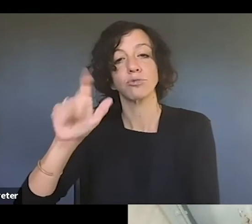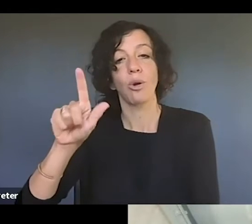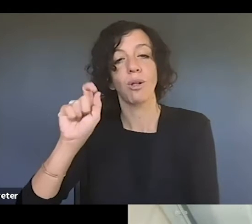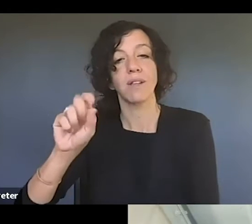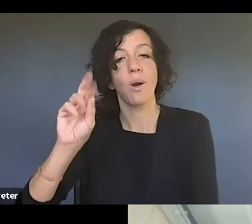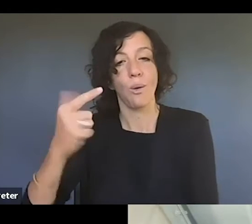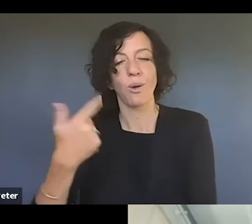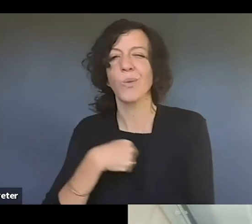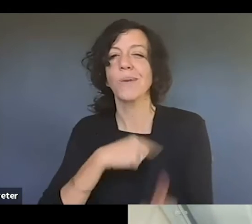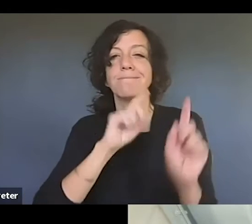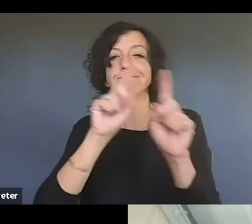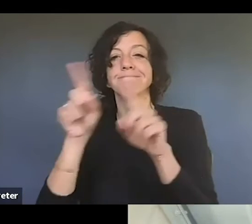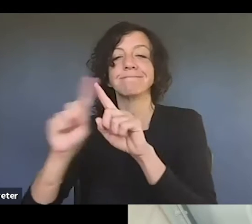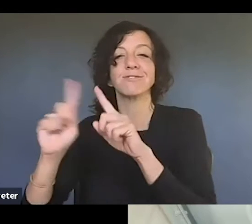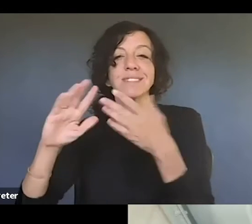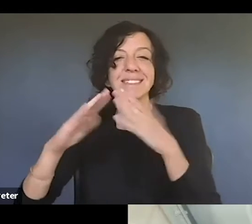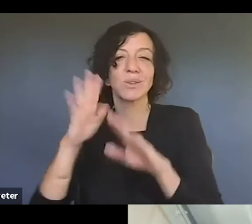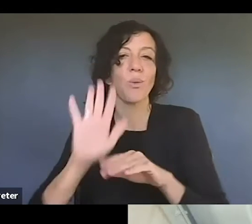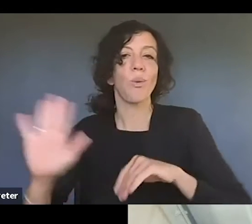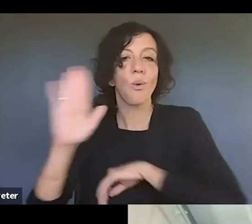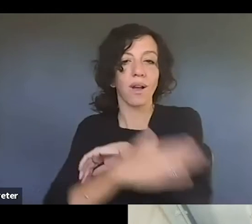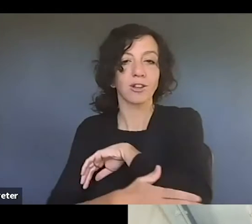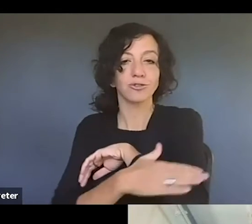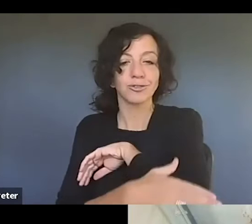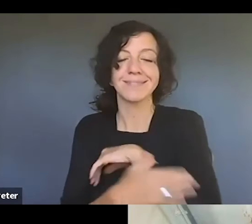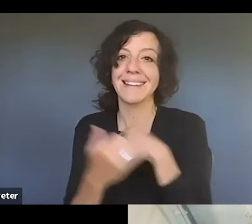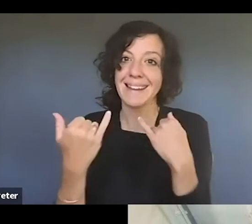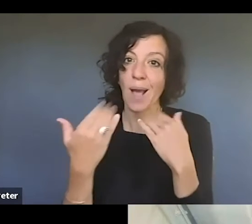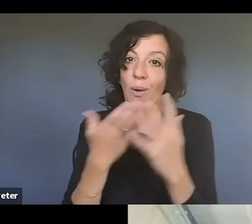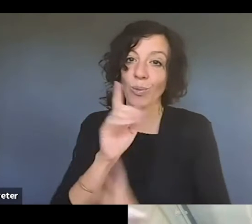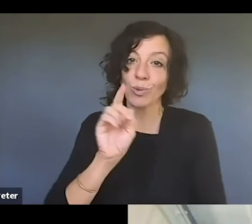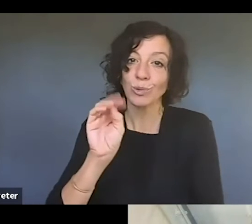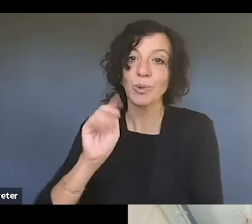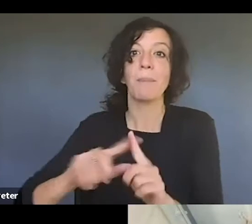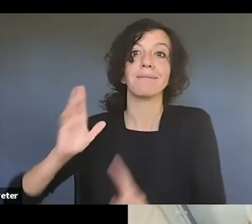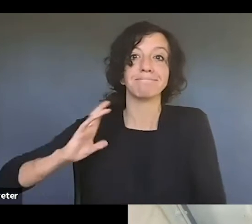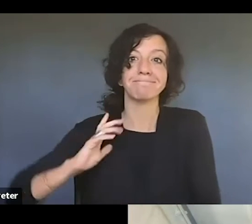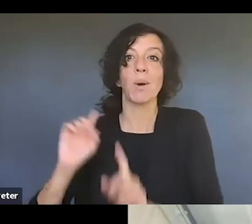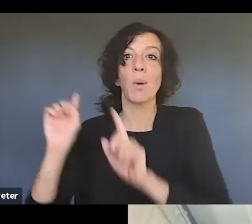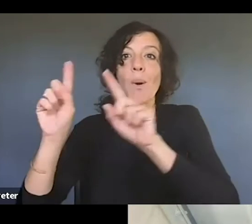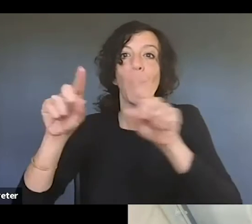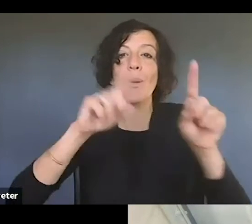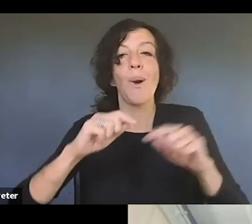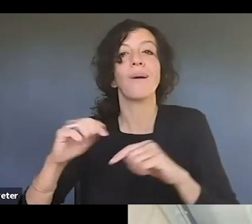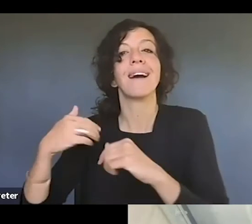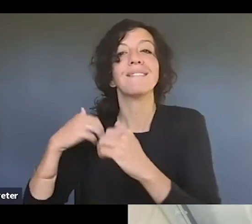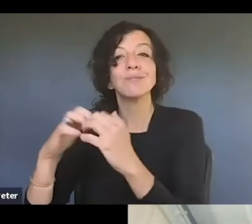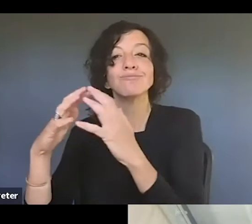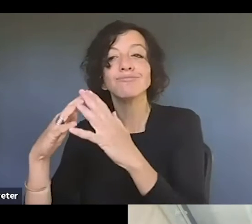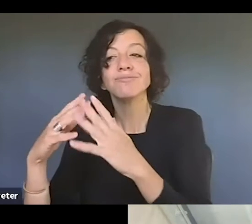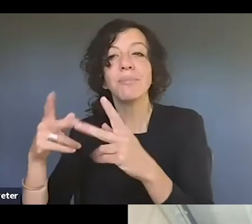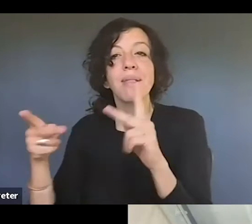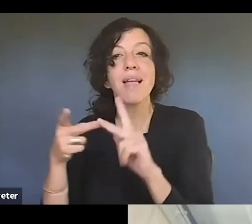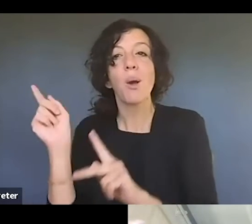now virtually, but in a real life world, we literally go to cities and do pop-ups when we would have real conversations